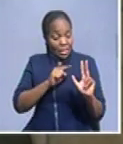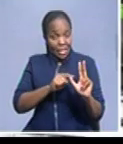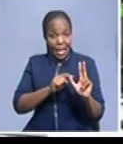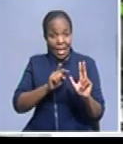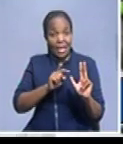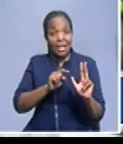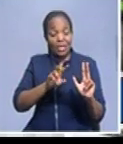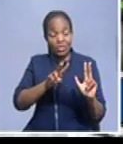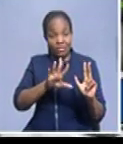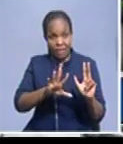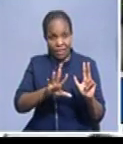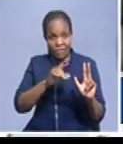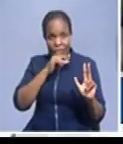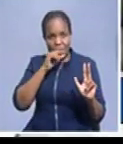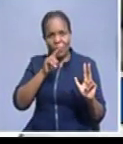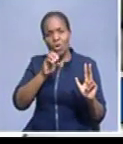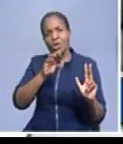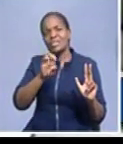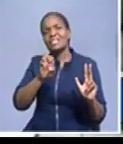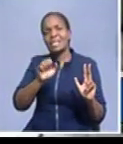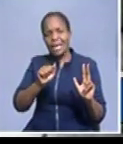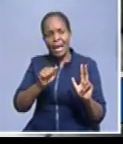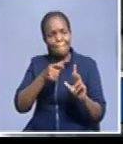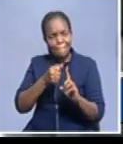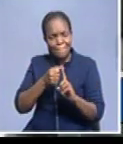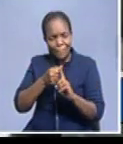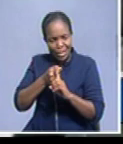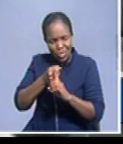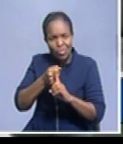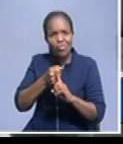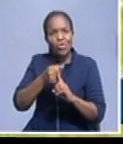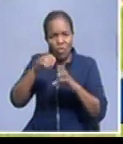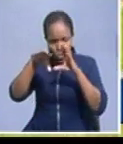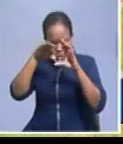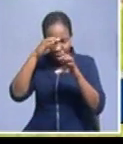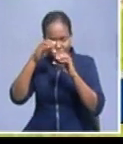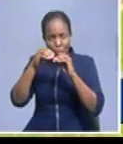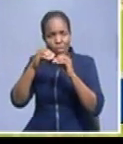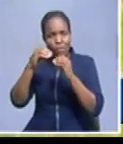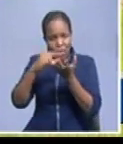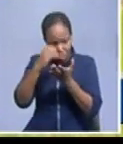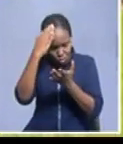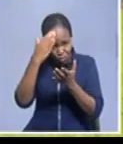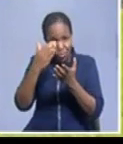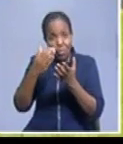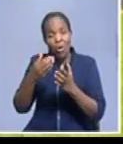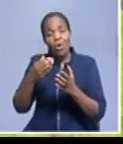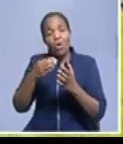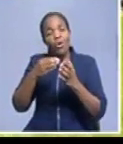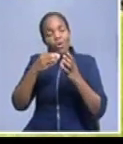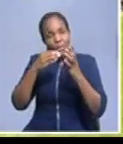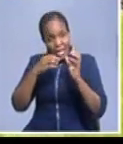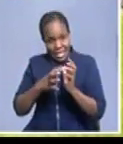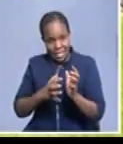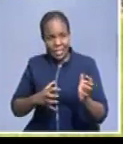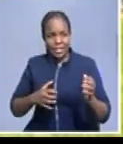Hashili, who managed to scoop a cum laude for his B.Tech degree in civil engineering, once failed his grade 12 at the Hruadfontein